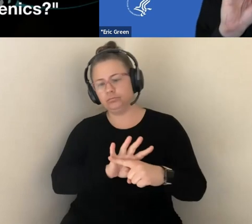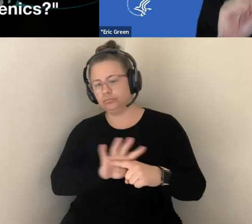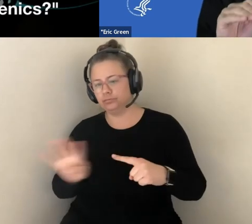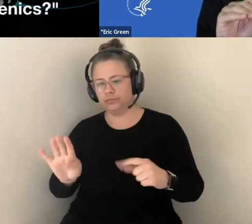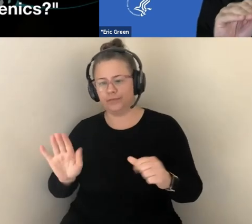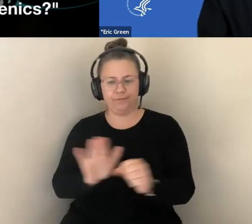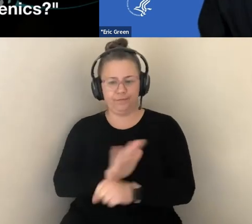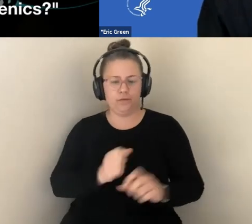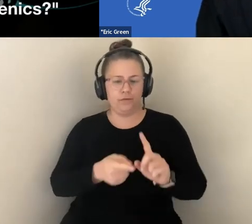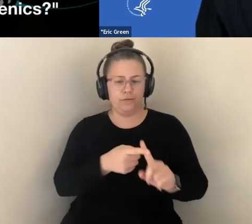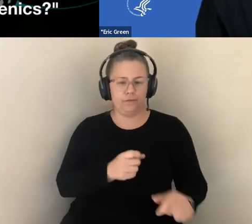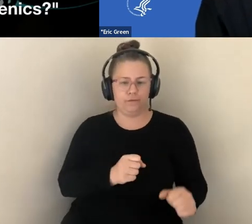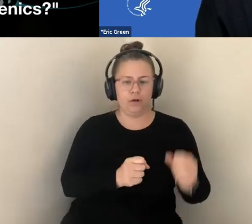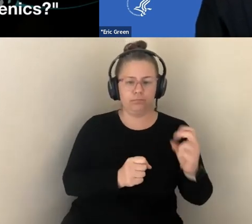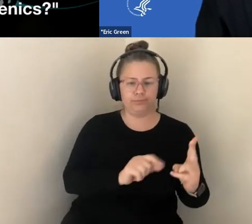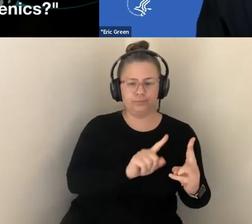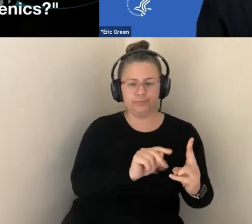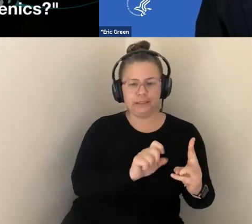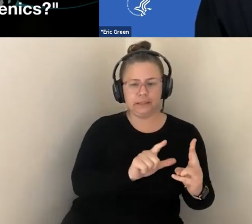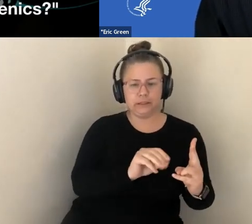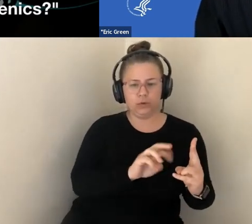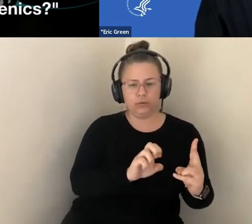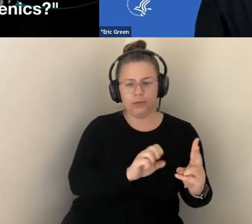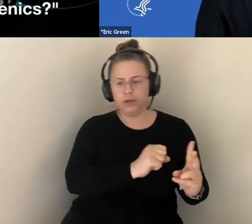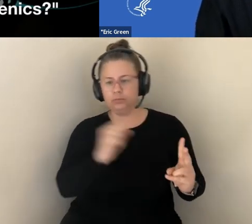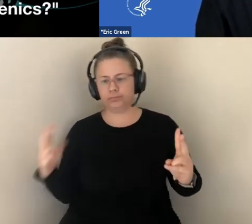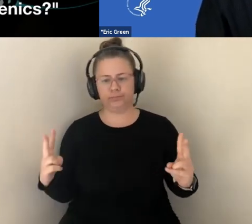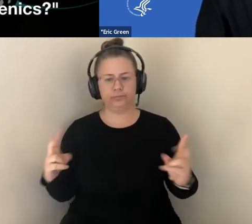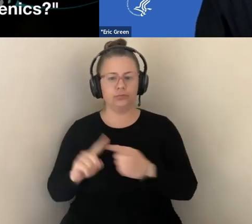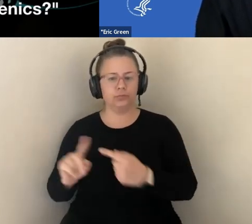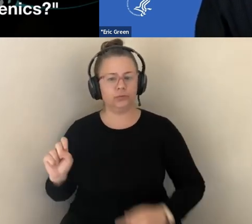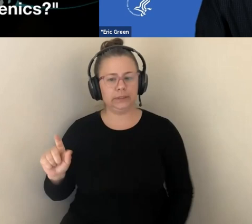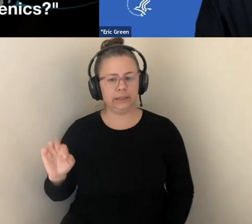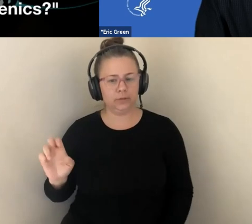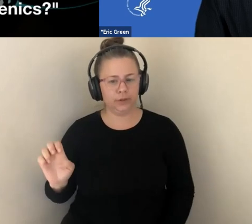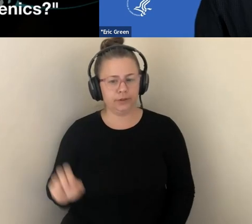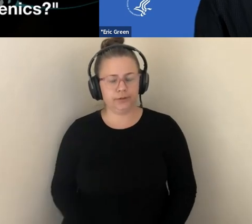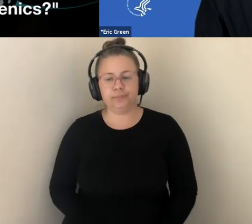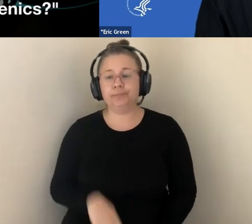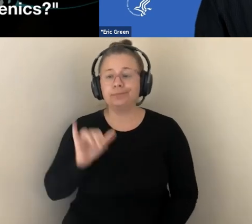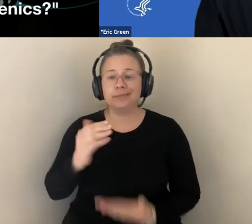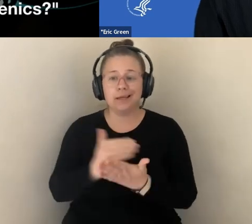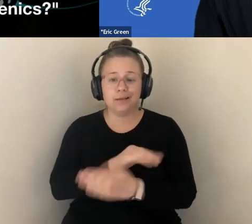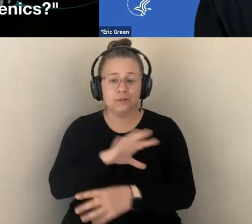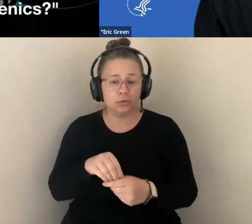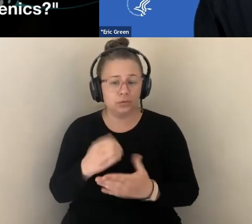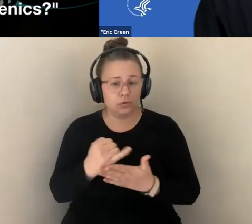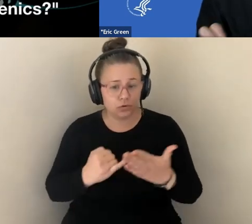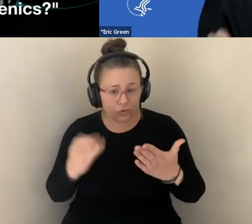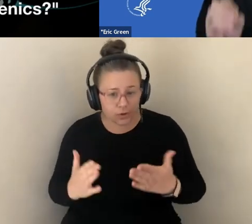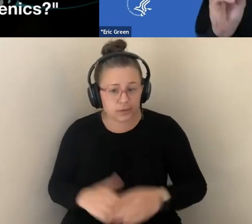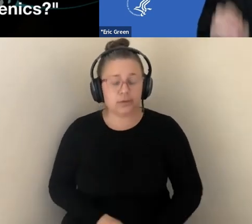HUMAN CHROMOSOME. THIS TOP 100 LIST INCLUDES ARTISTS, POLITICAL FIGURES, TECH INNOVATORS, AND OTHERS,